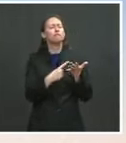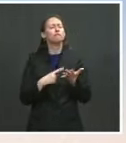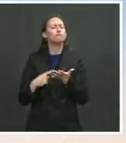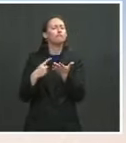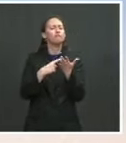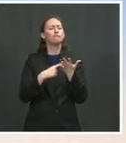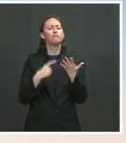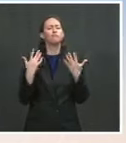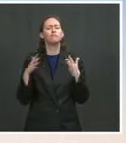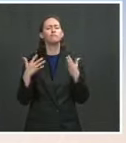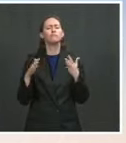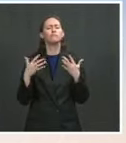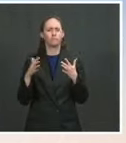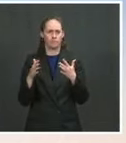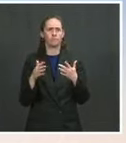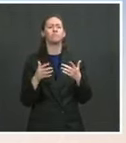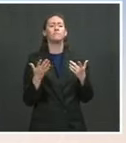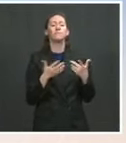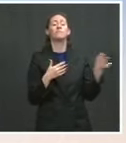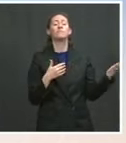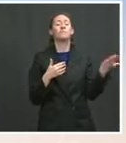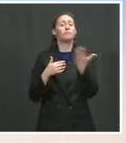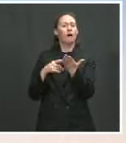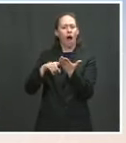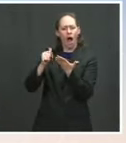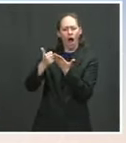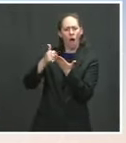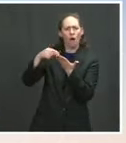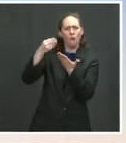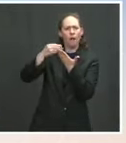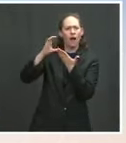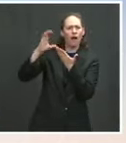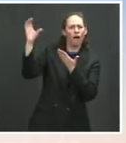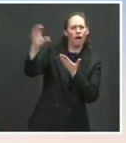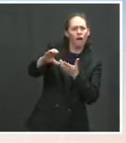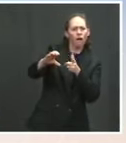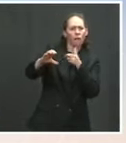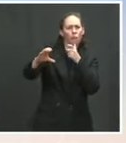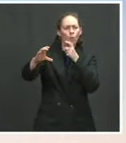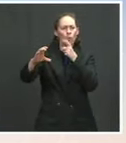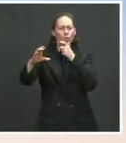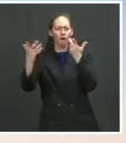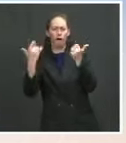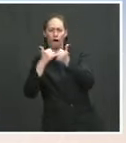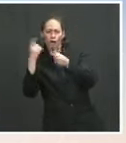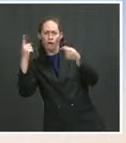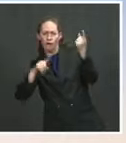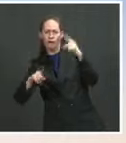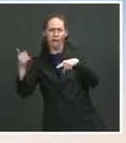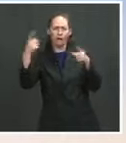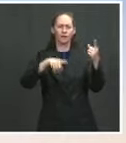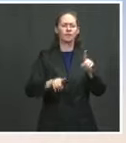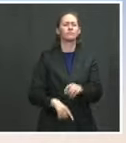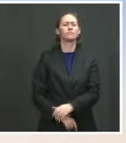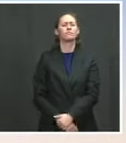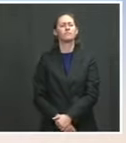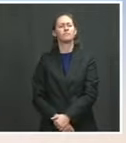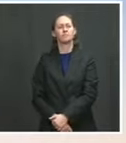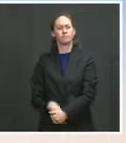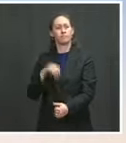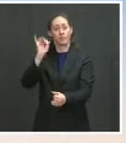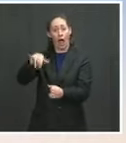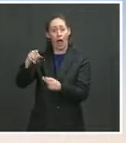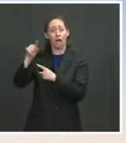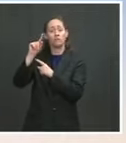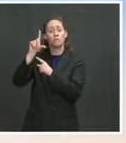up as a question as to whether they could agree to that. Because it certainly doesn't violate anything about the 2017 taxes. So that's what